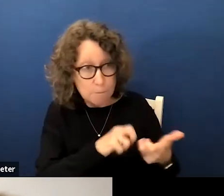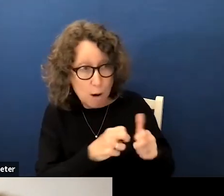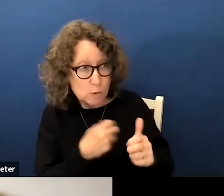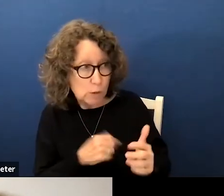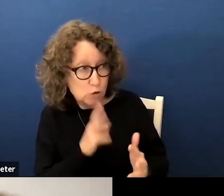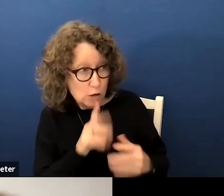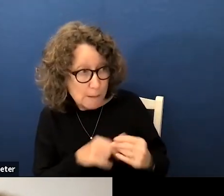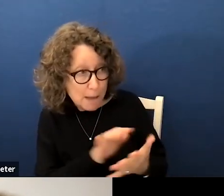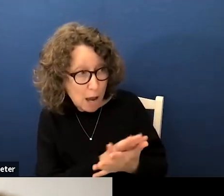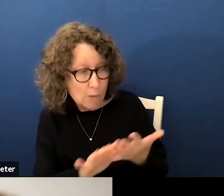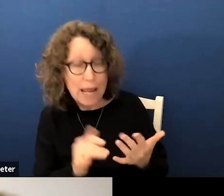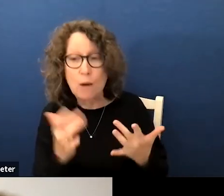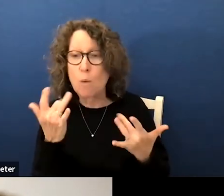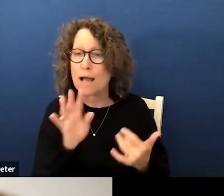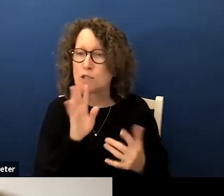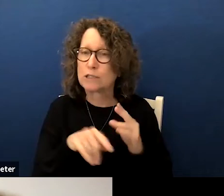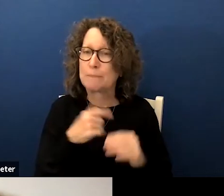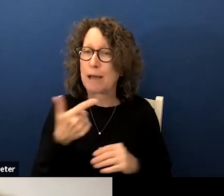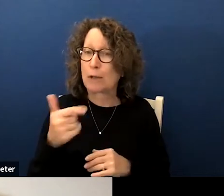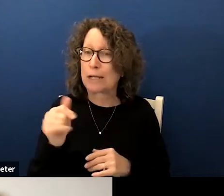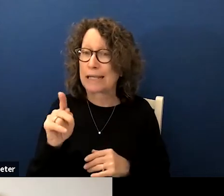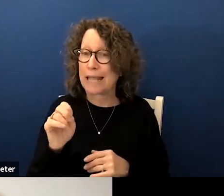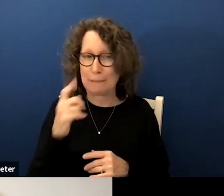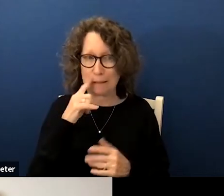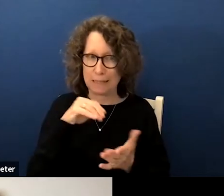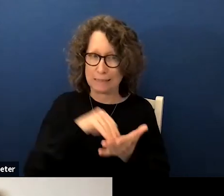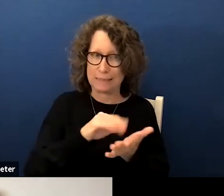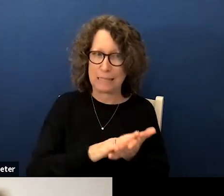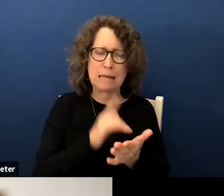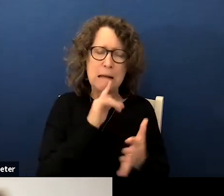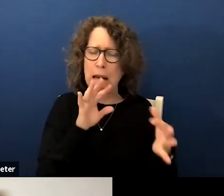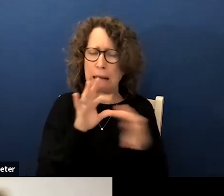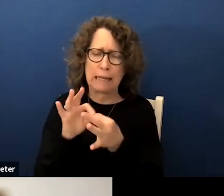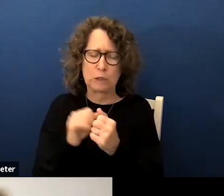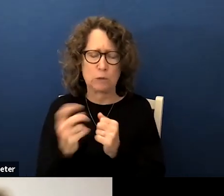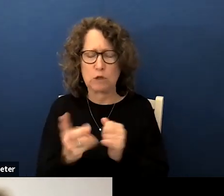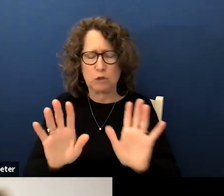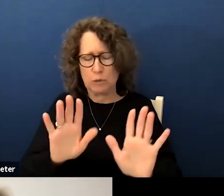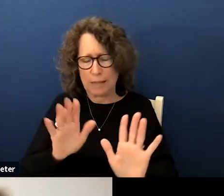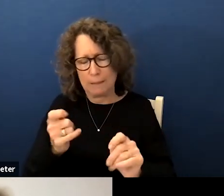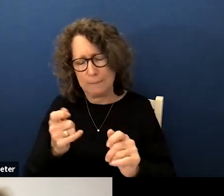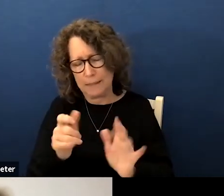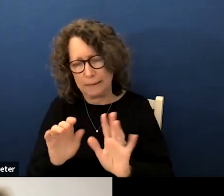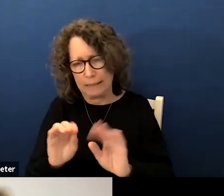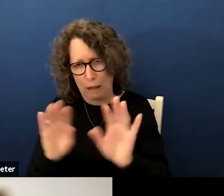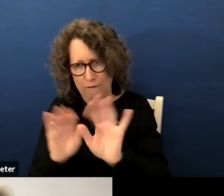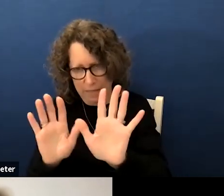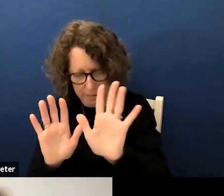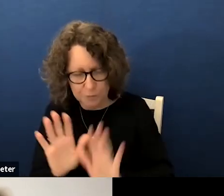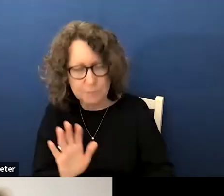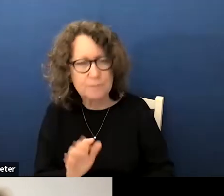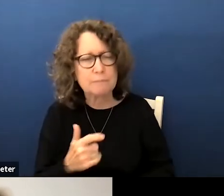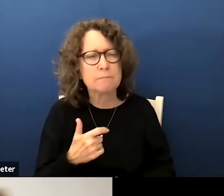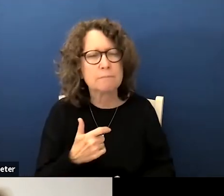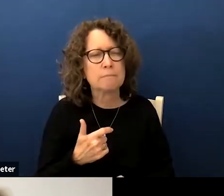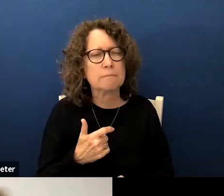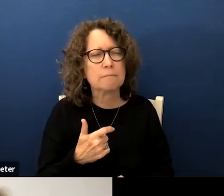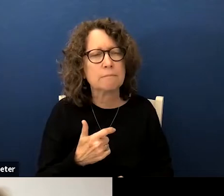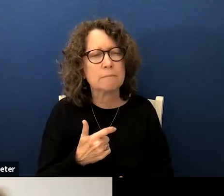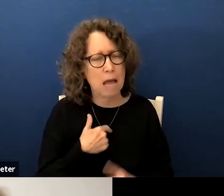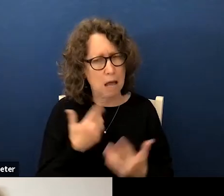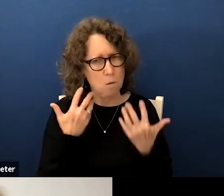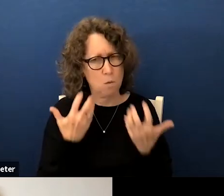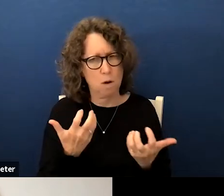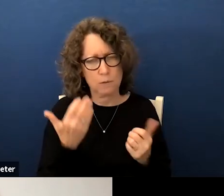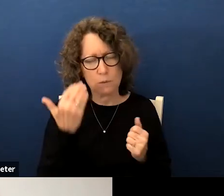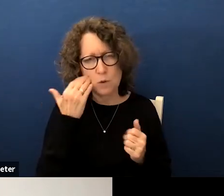talked about and the reason i talked about gate because gate was in here not necessarily linking it to the two so i appreciate that part of it yeah i i am i do want